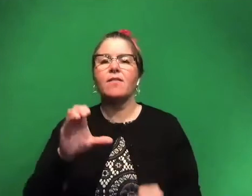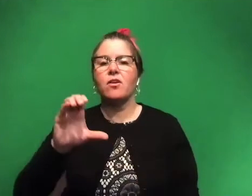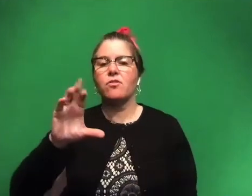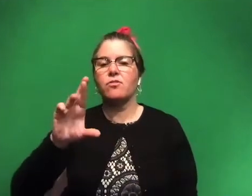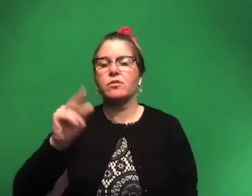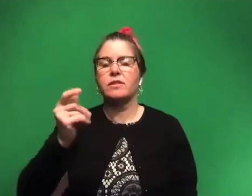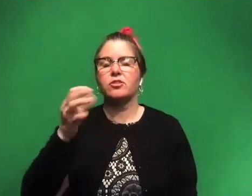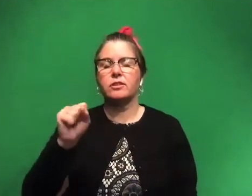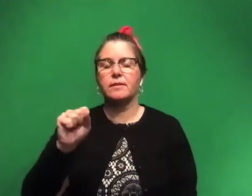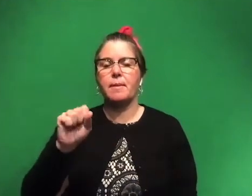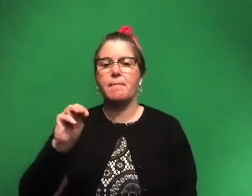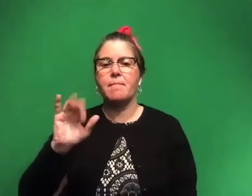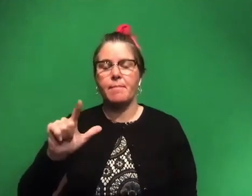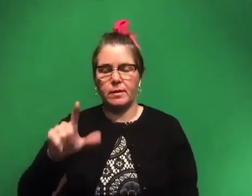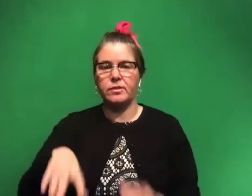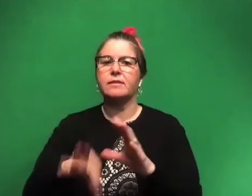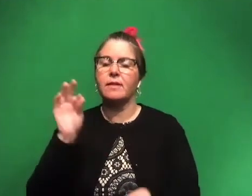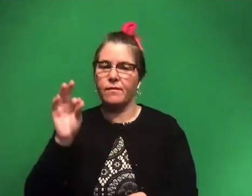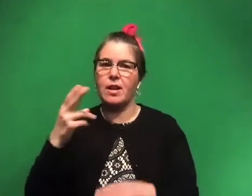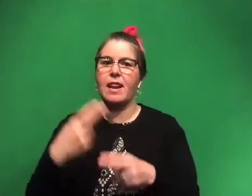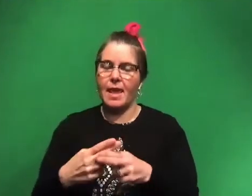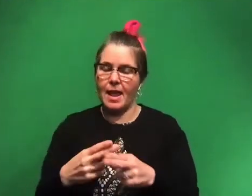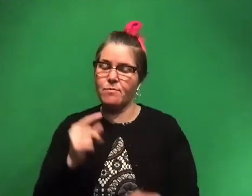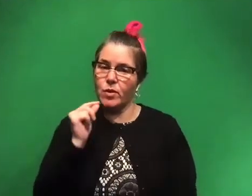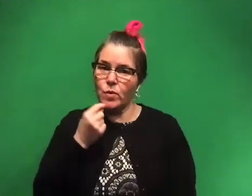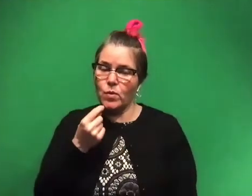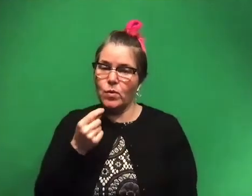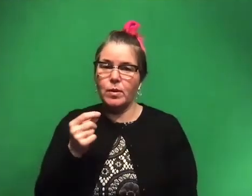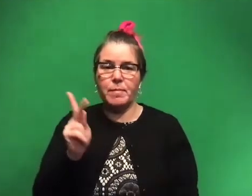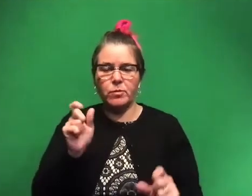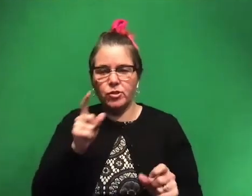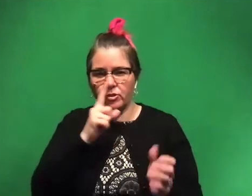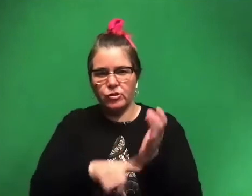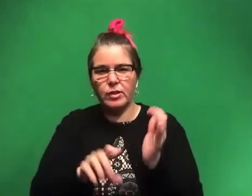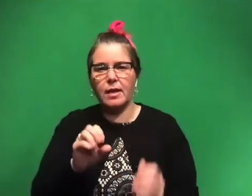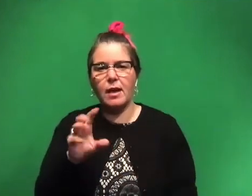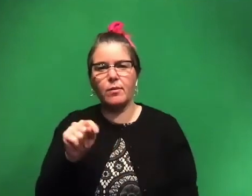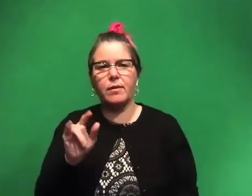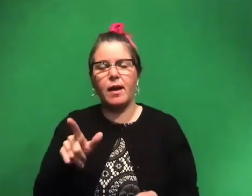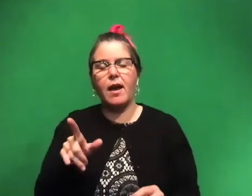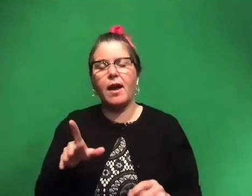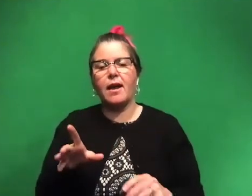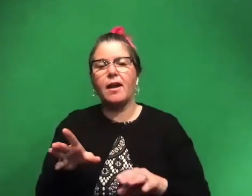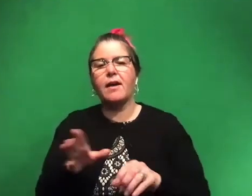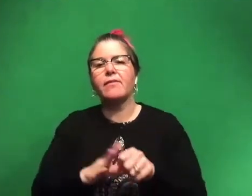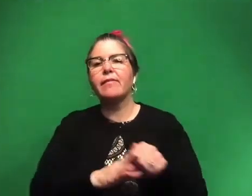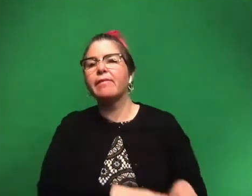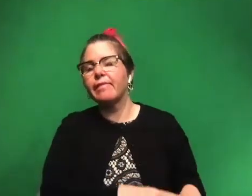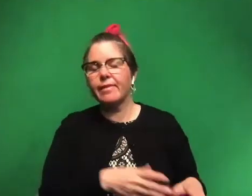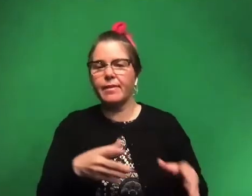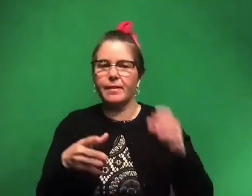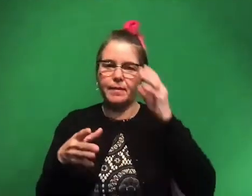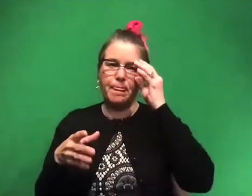discovered and named that is super cool. And everybody should check out that kind of got, you know, hidden away from the